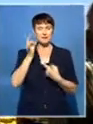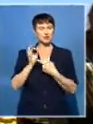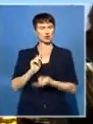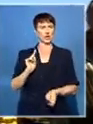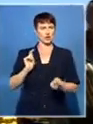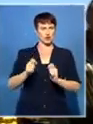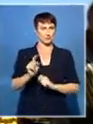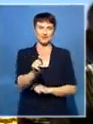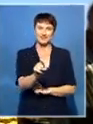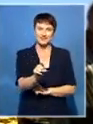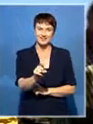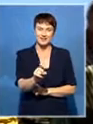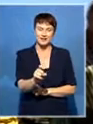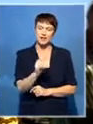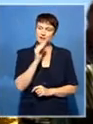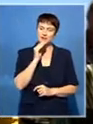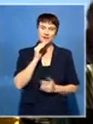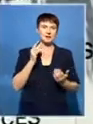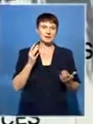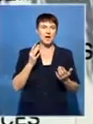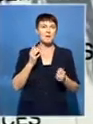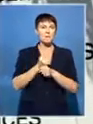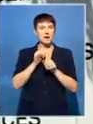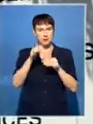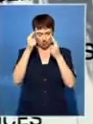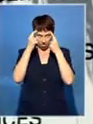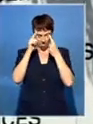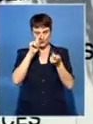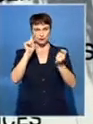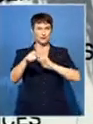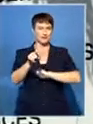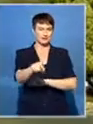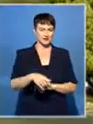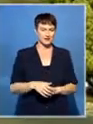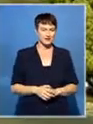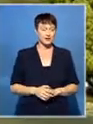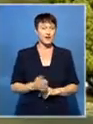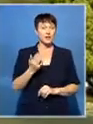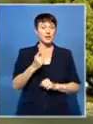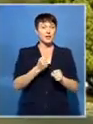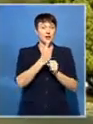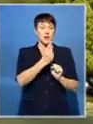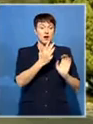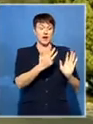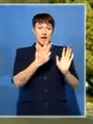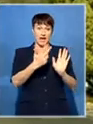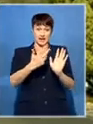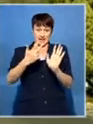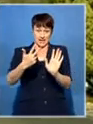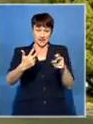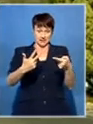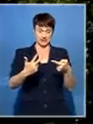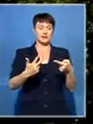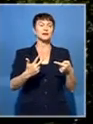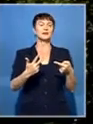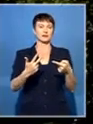and that means transforming a mindset. Mandela was transferred to this facility in 1988, two years